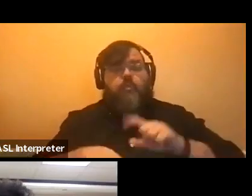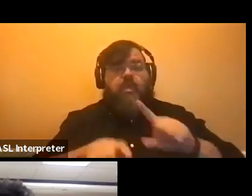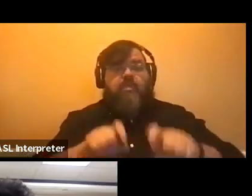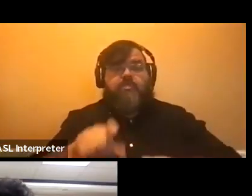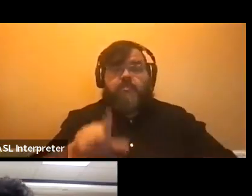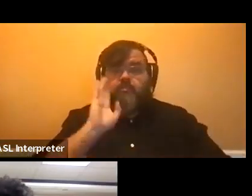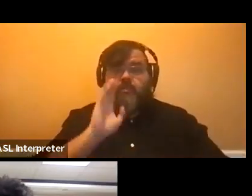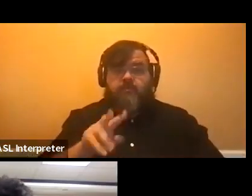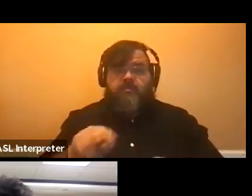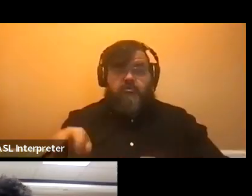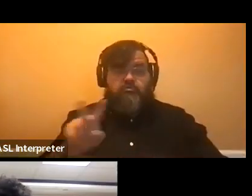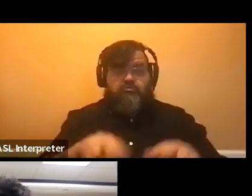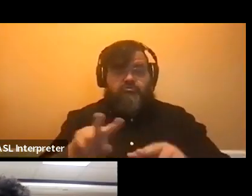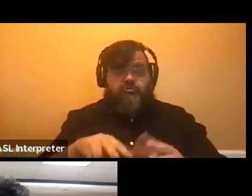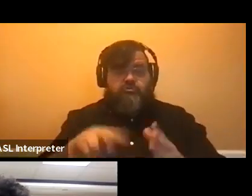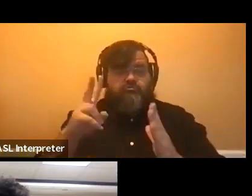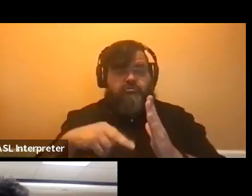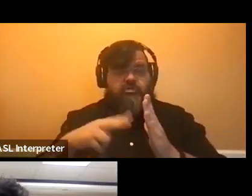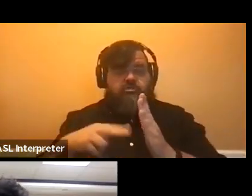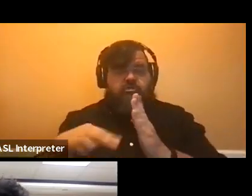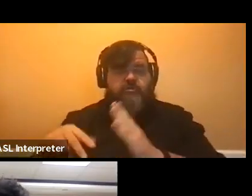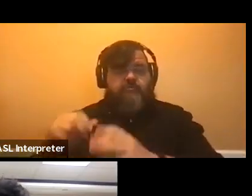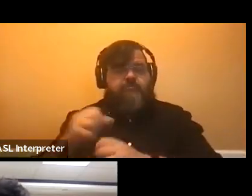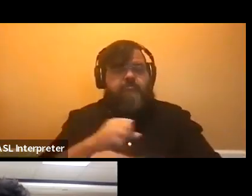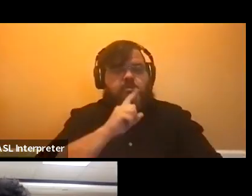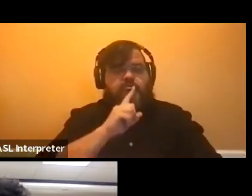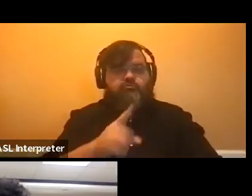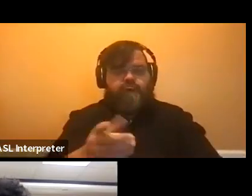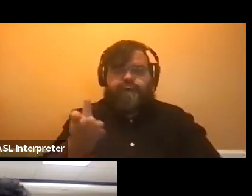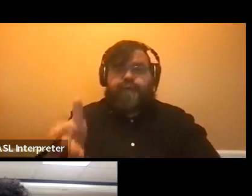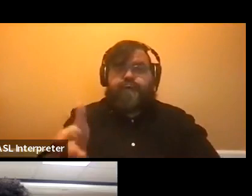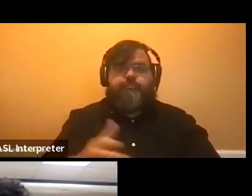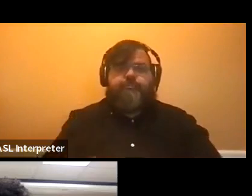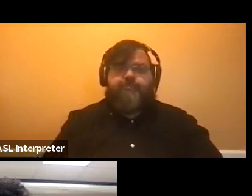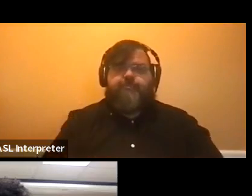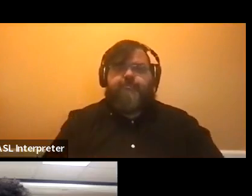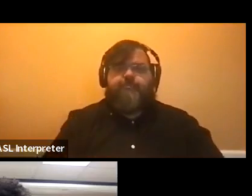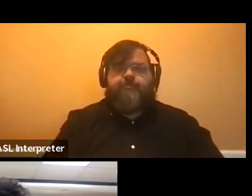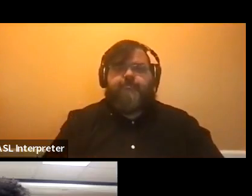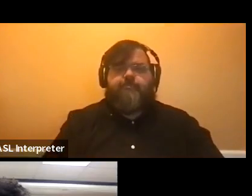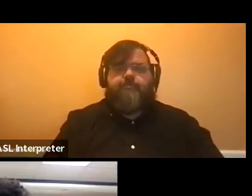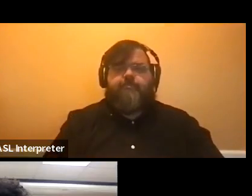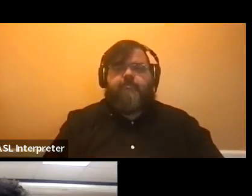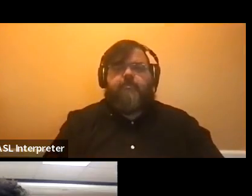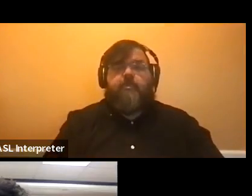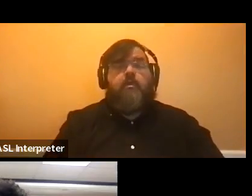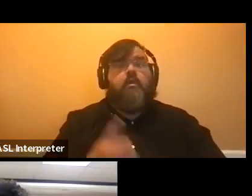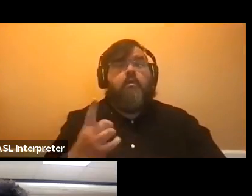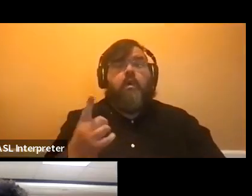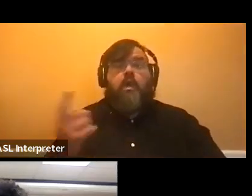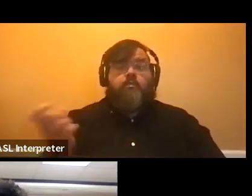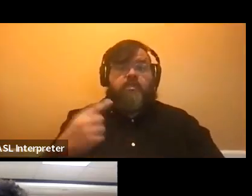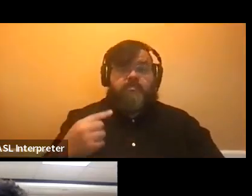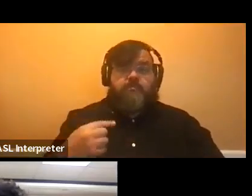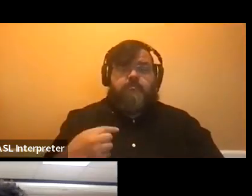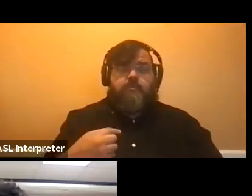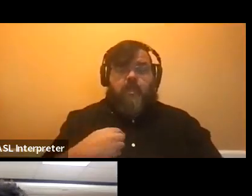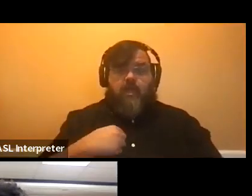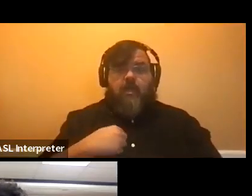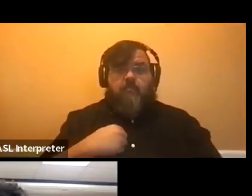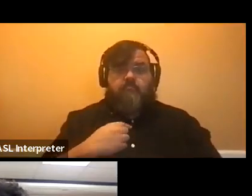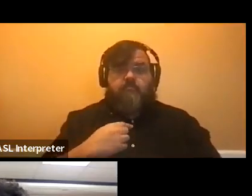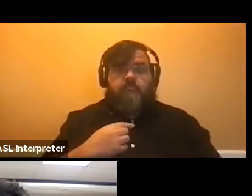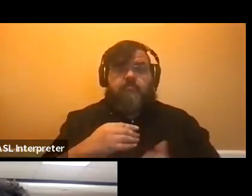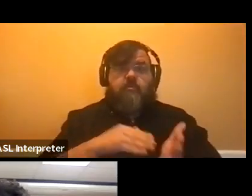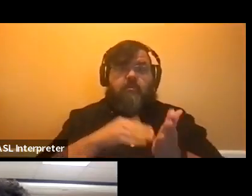monitoring that. So I'm going to start out with a question that was submitted. It's a question I get a lot as an admission counselor. And it's,